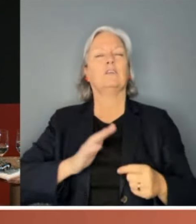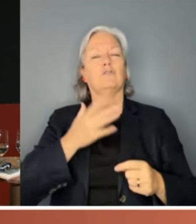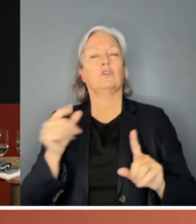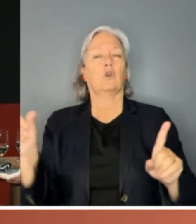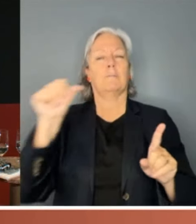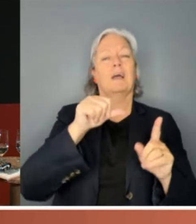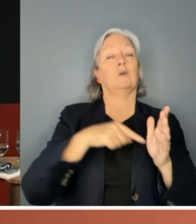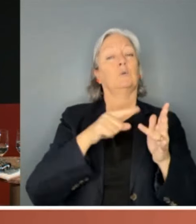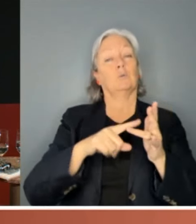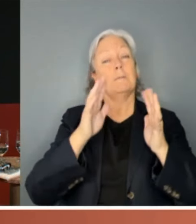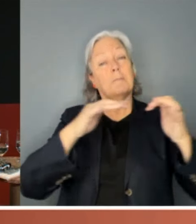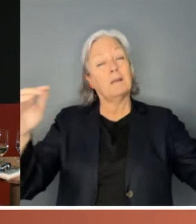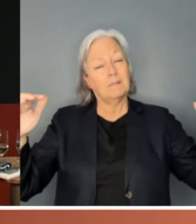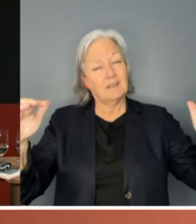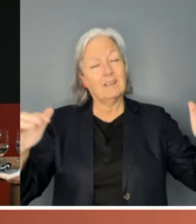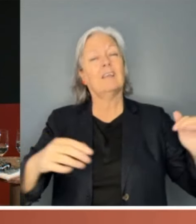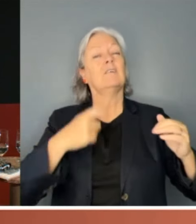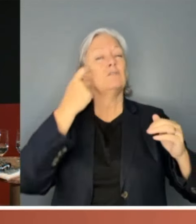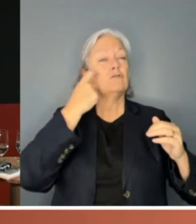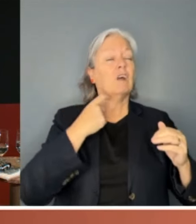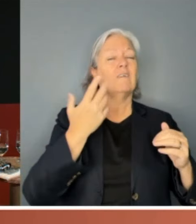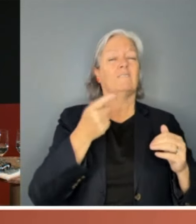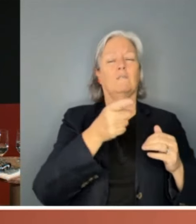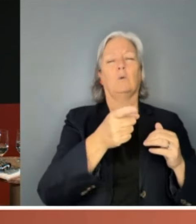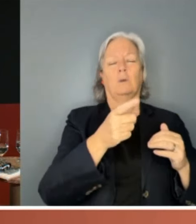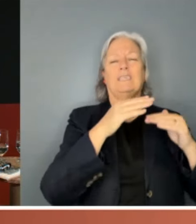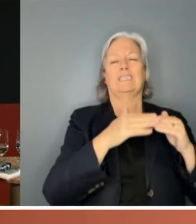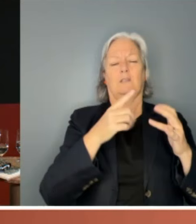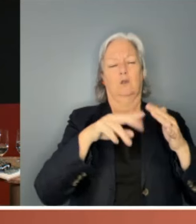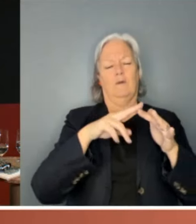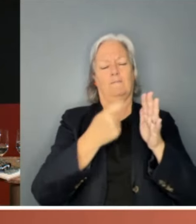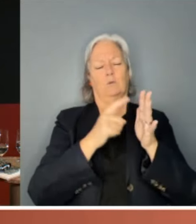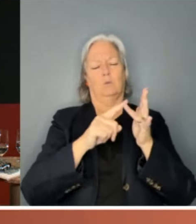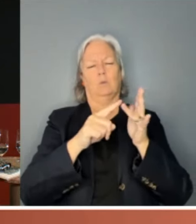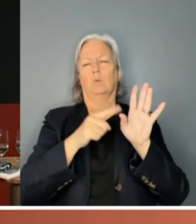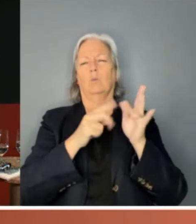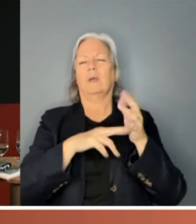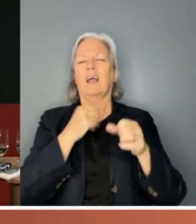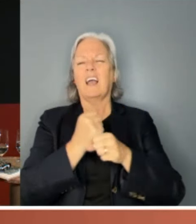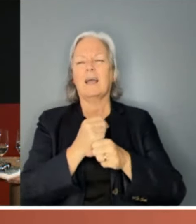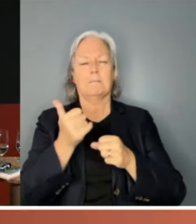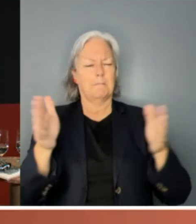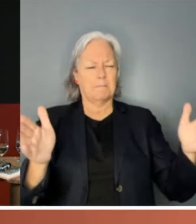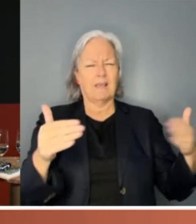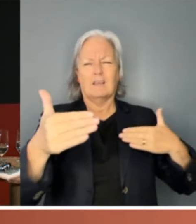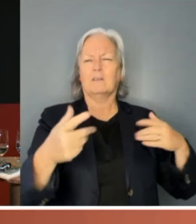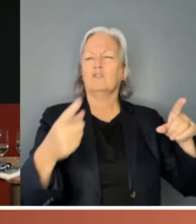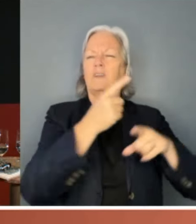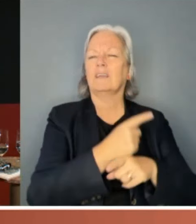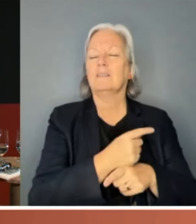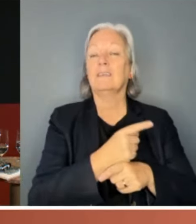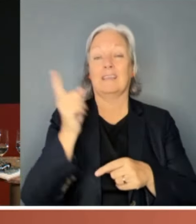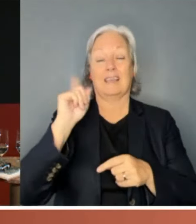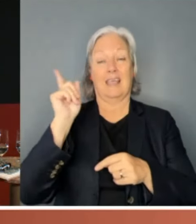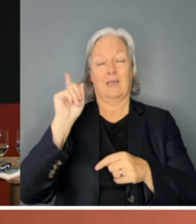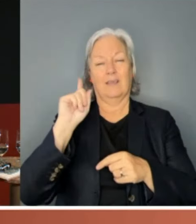possibly running again for the seat of Kuyong, because the boundaries have changed and possibly it's going to be, it's currently held by Monique Ryan,